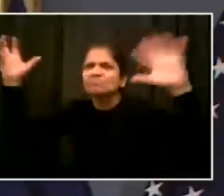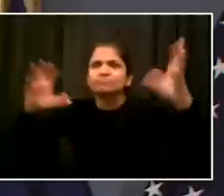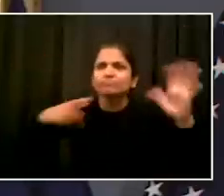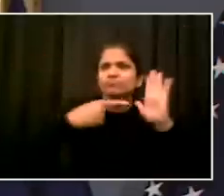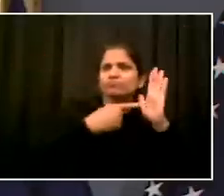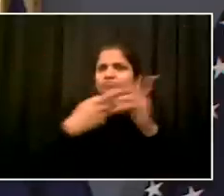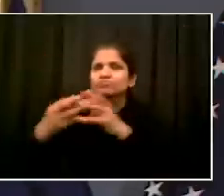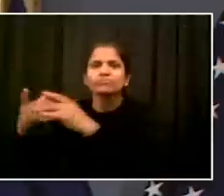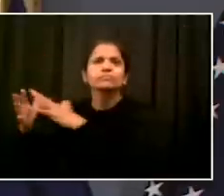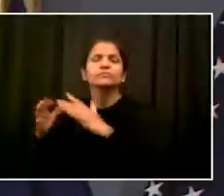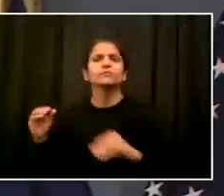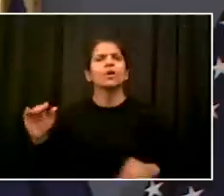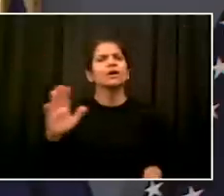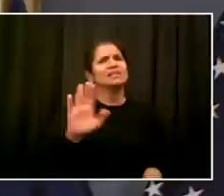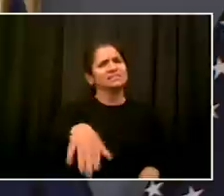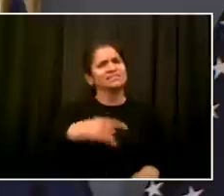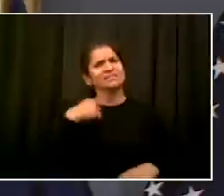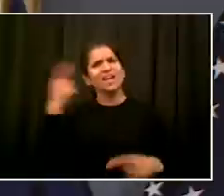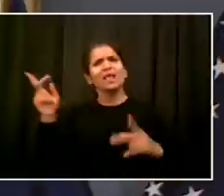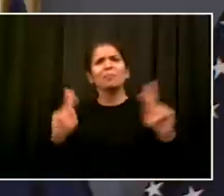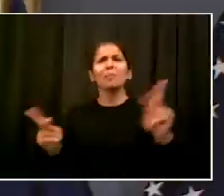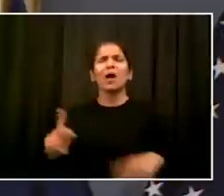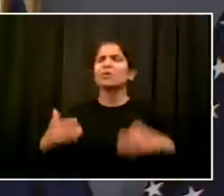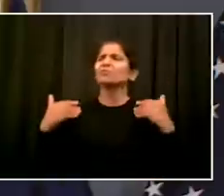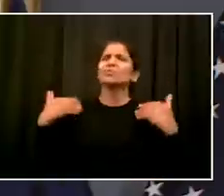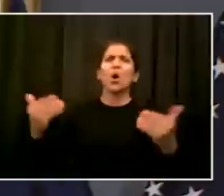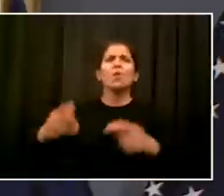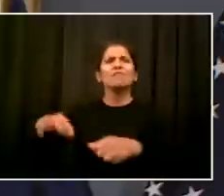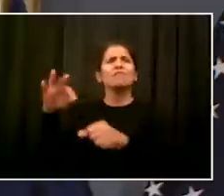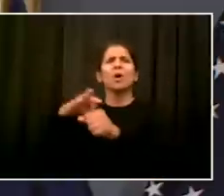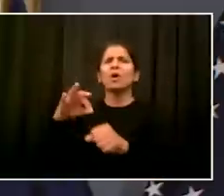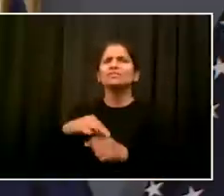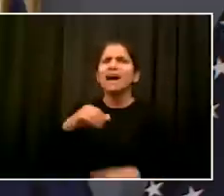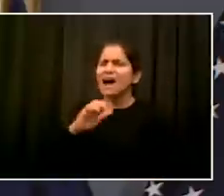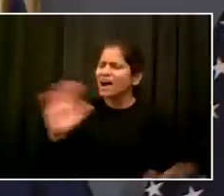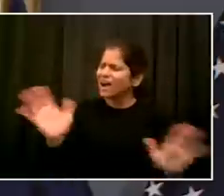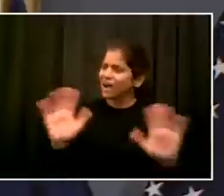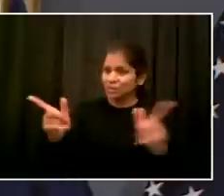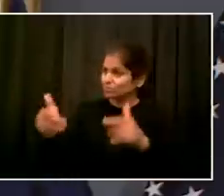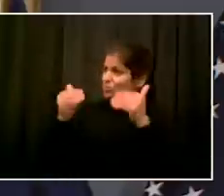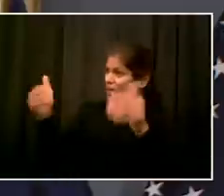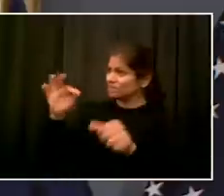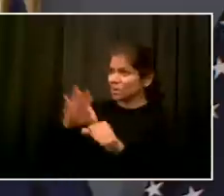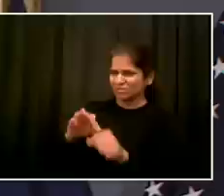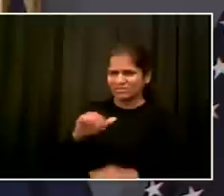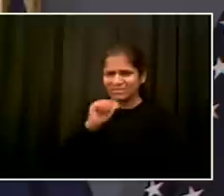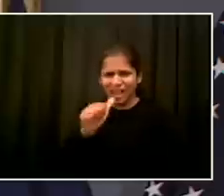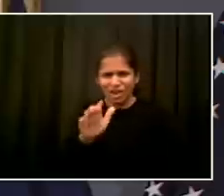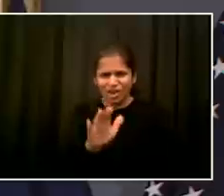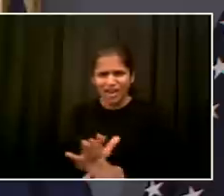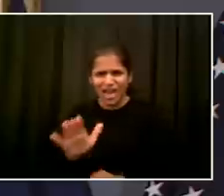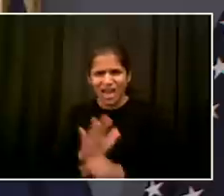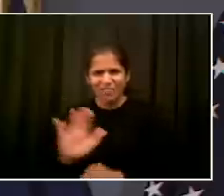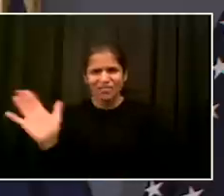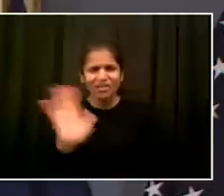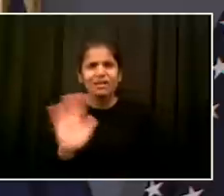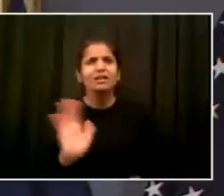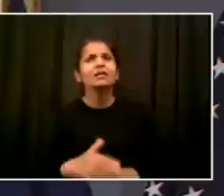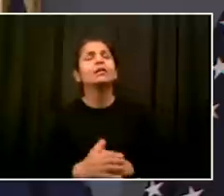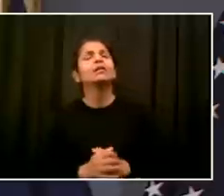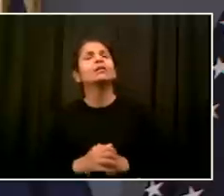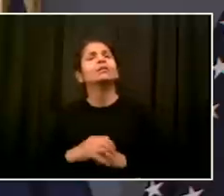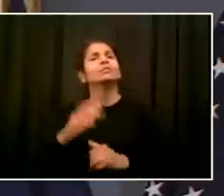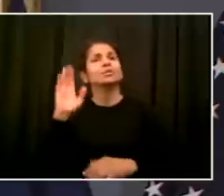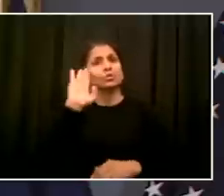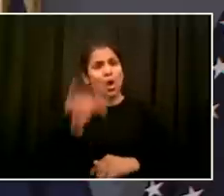what are you going to do? I hear you on 50A, but what are some of the other reforms that you